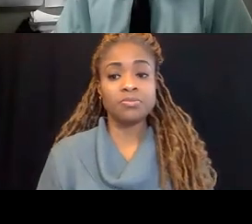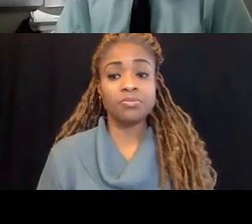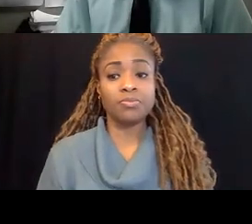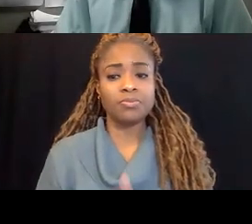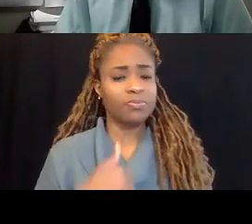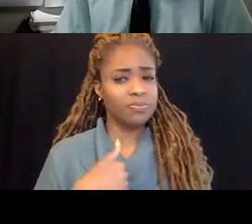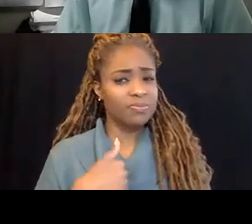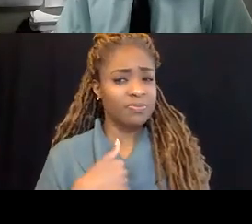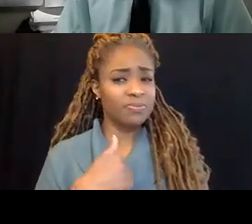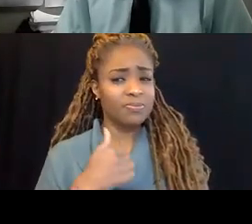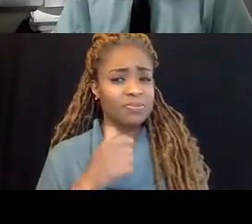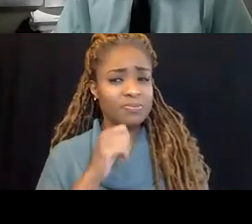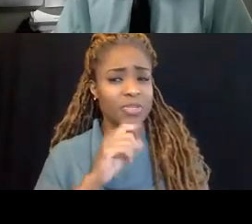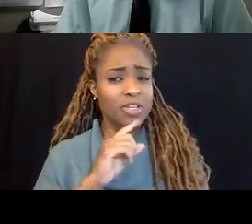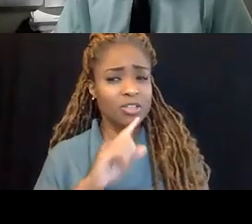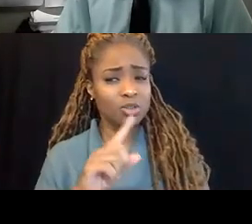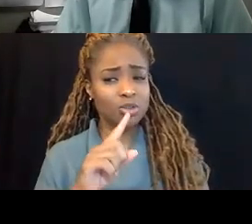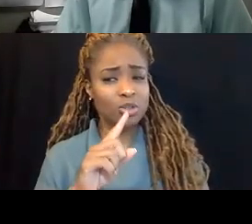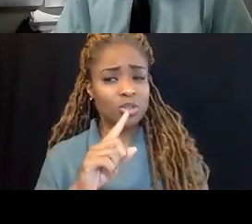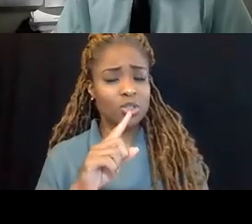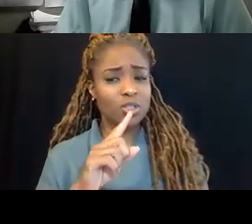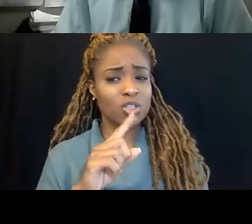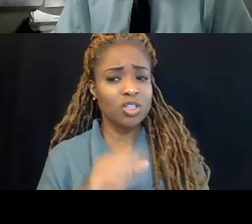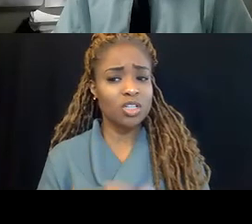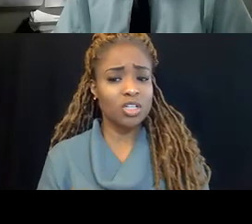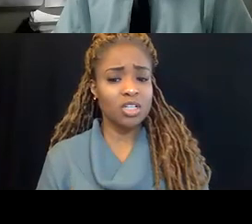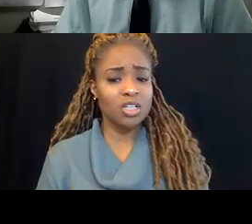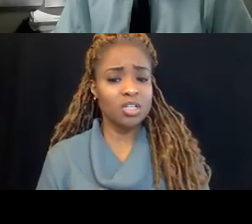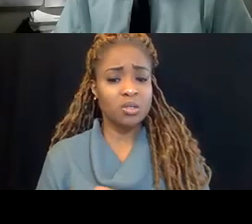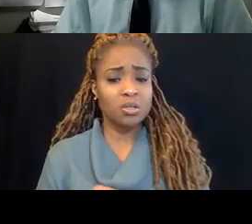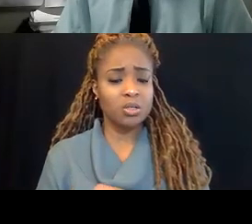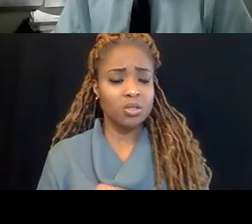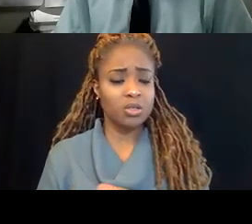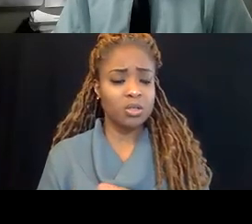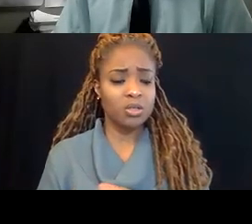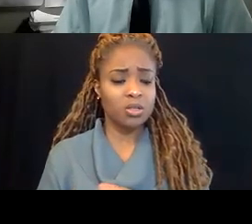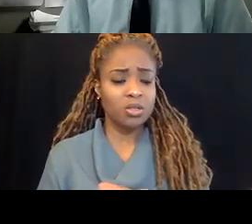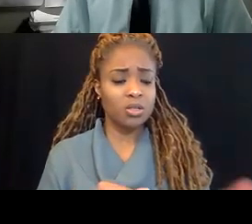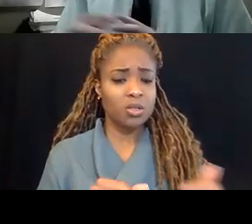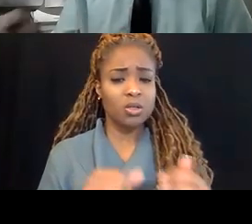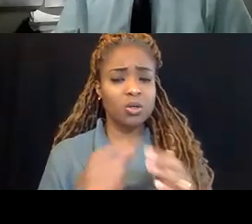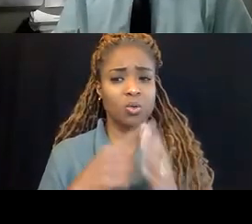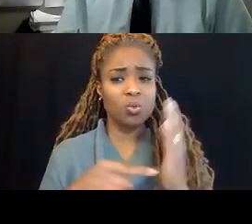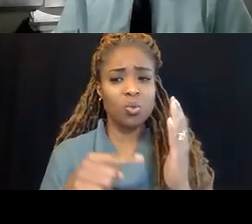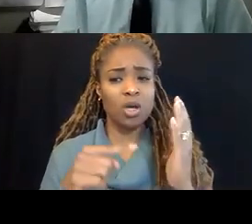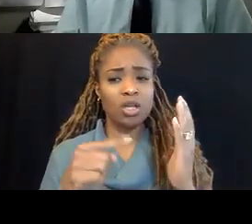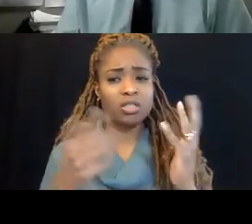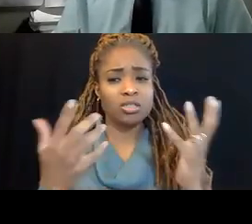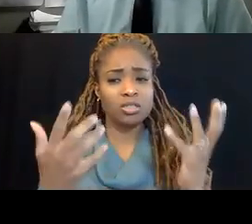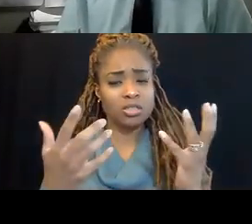I'm not sure really what the question is getting to, Eric.